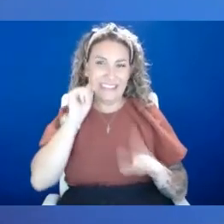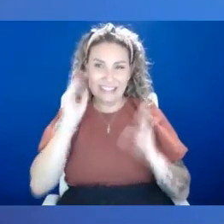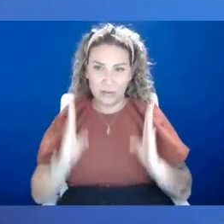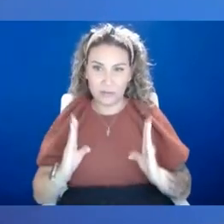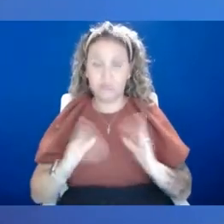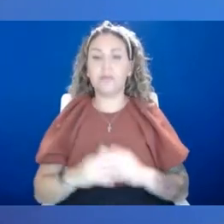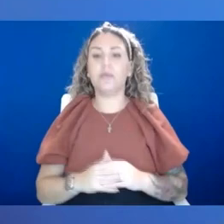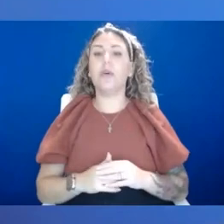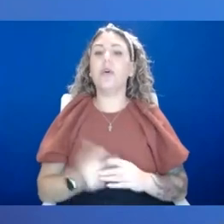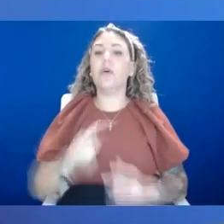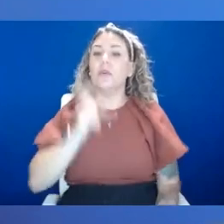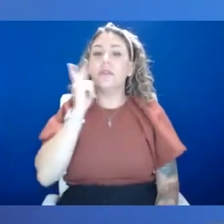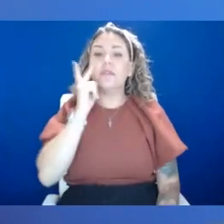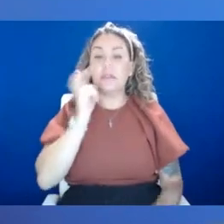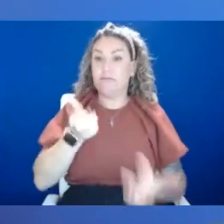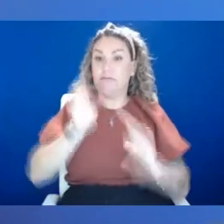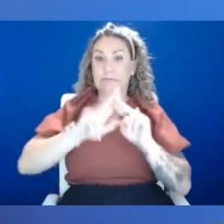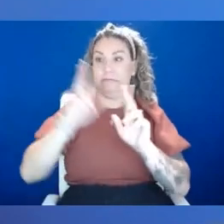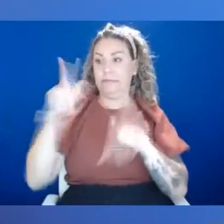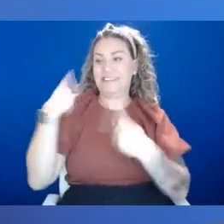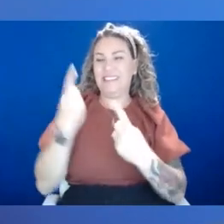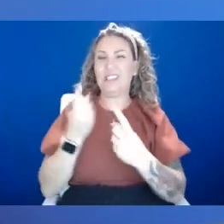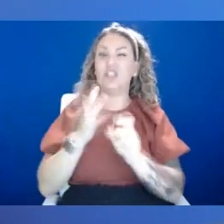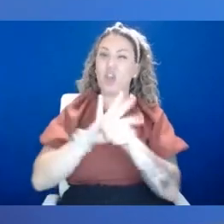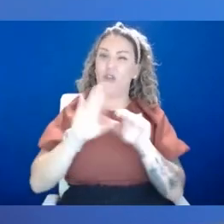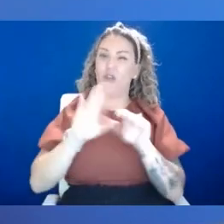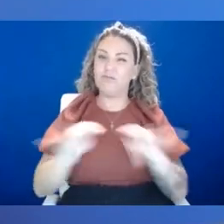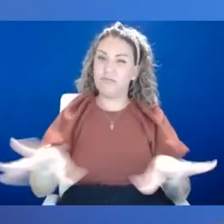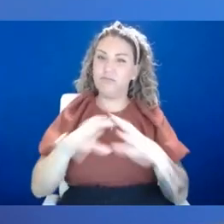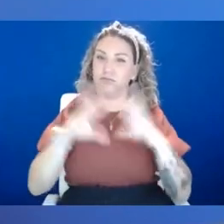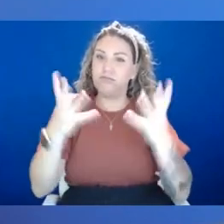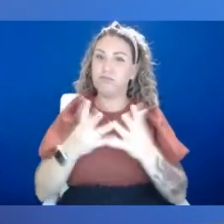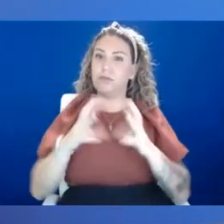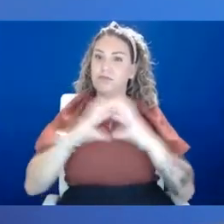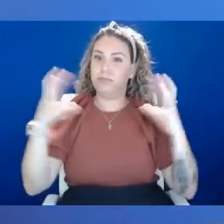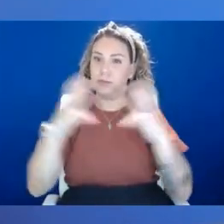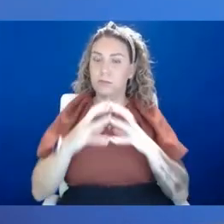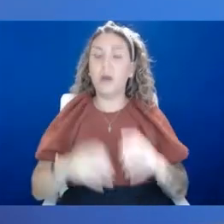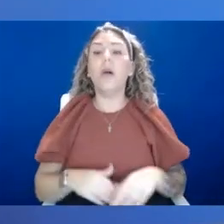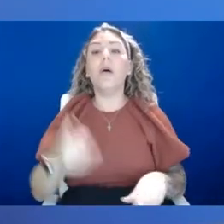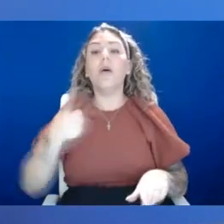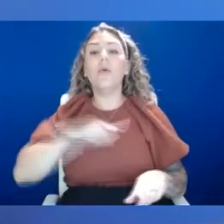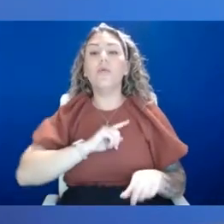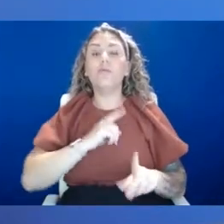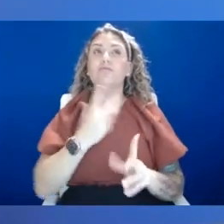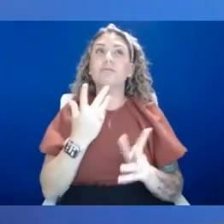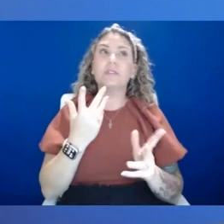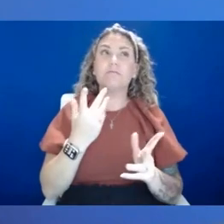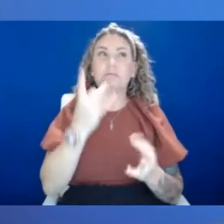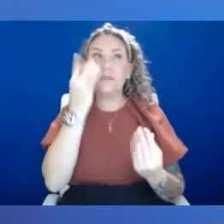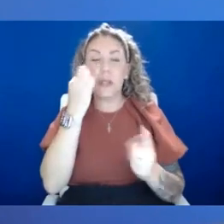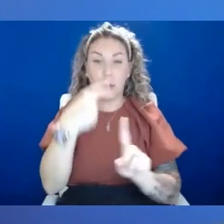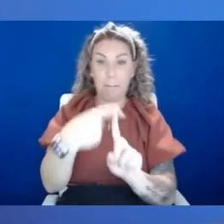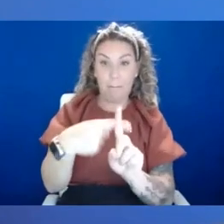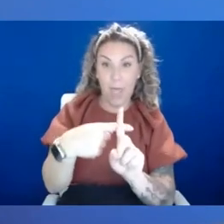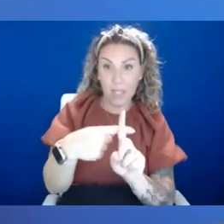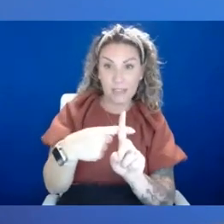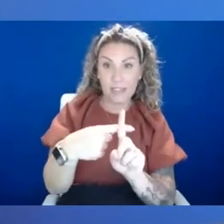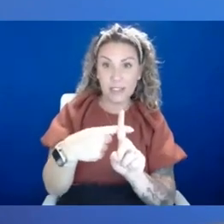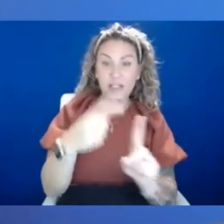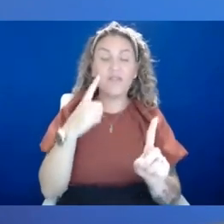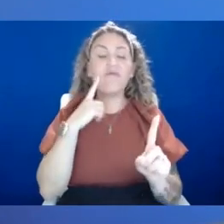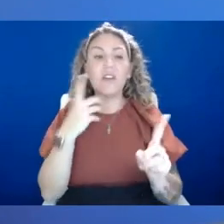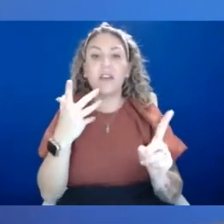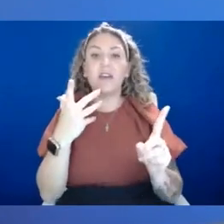we've seen an increase since the pandemic. Um, you I think one of the positives of the pandemic is, is that it de-stigmatized mental health.